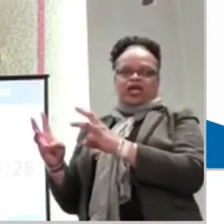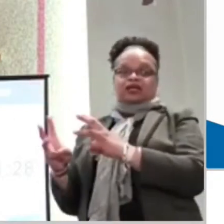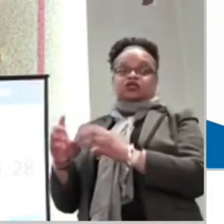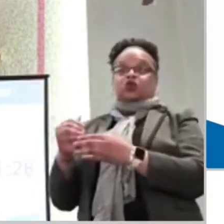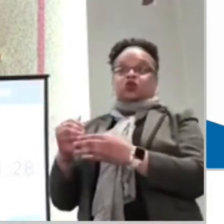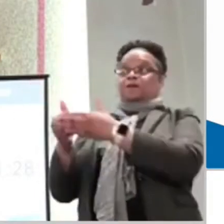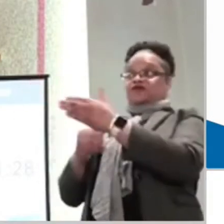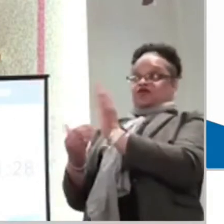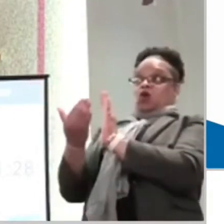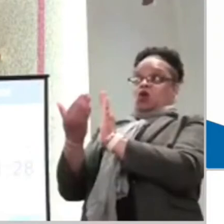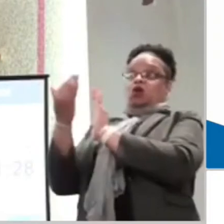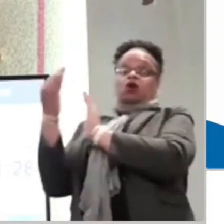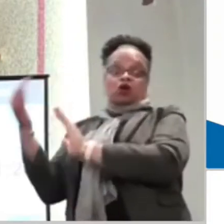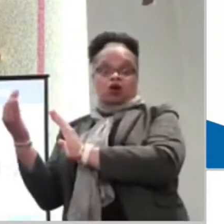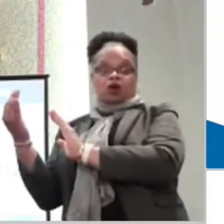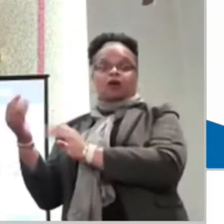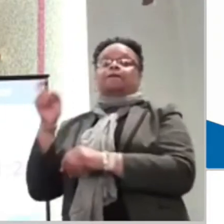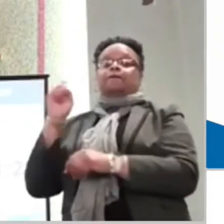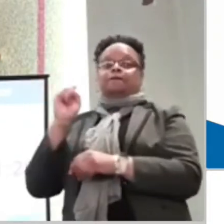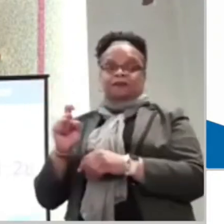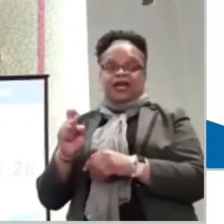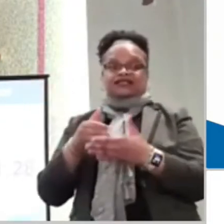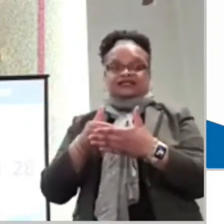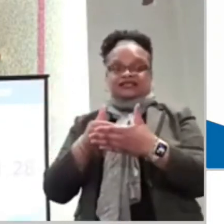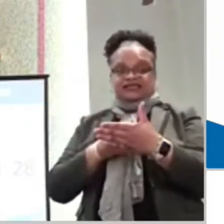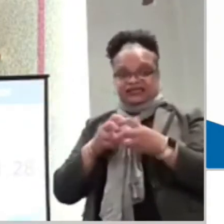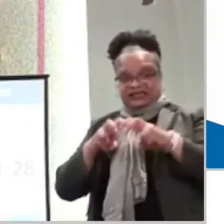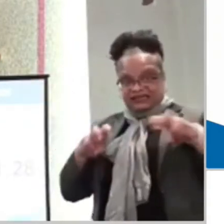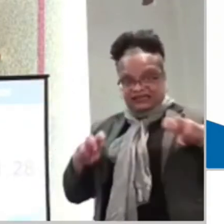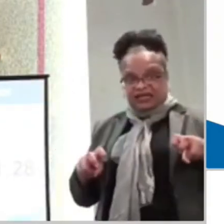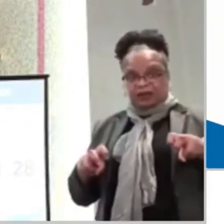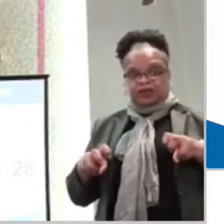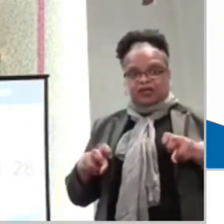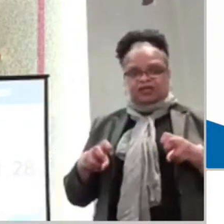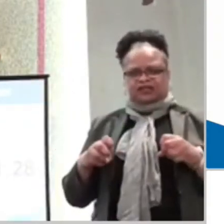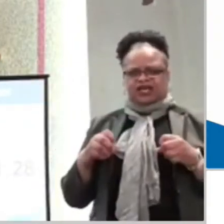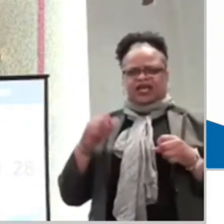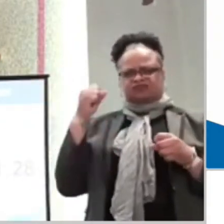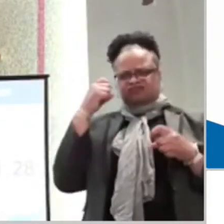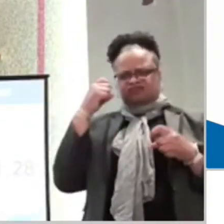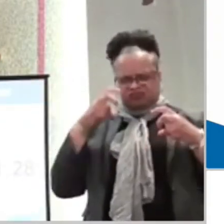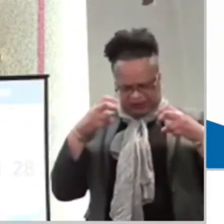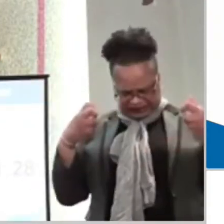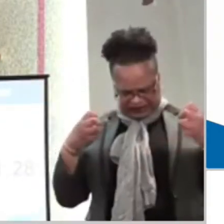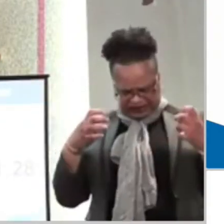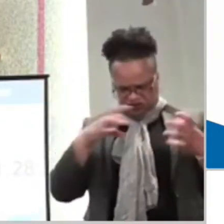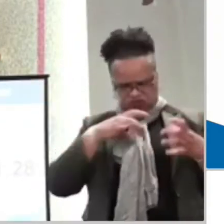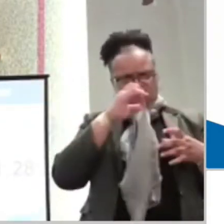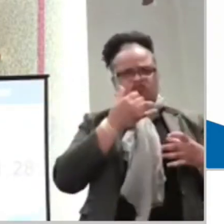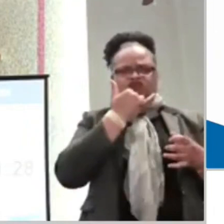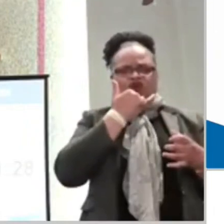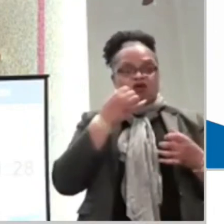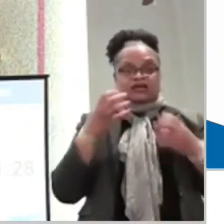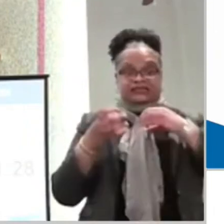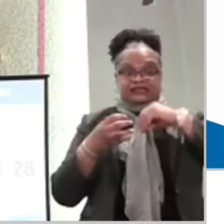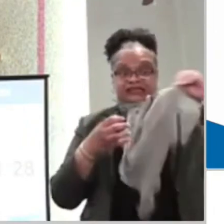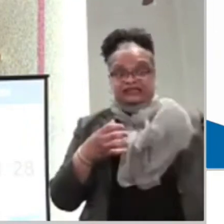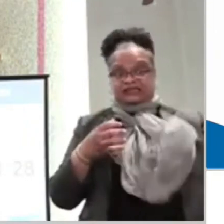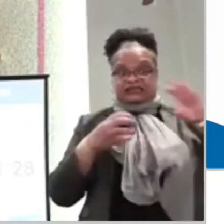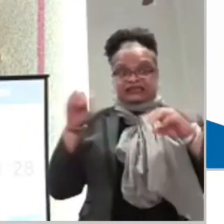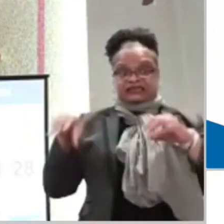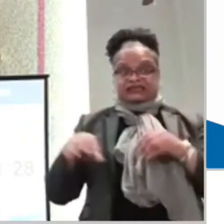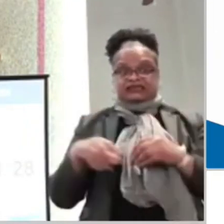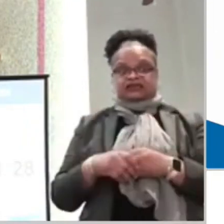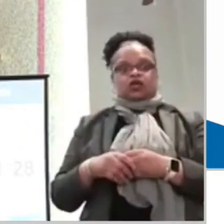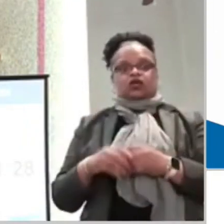ourselves before engaging in the Lord's Supper, before approaching the Lord in this fashion. Nobody should join in